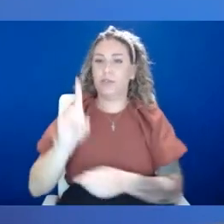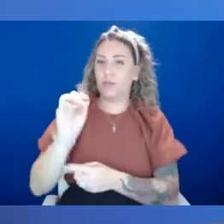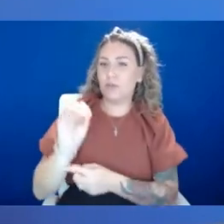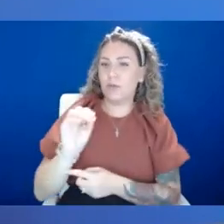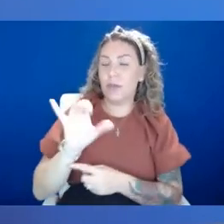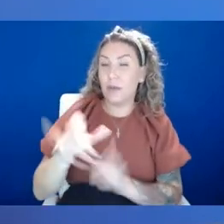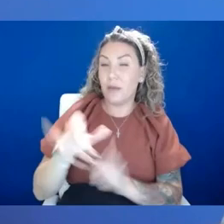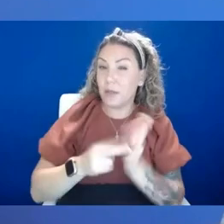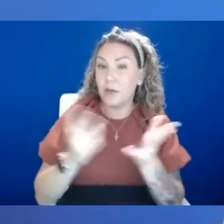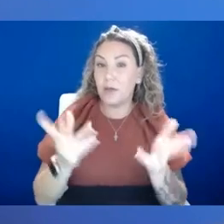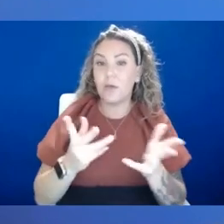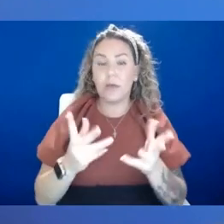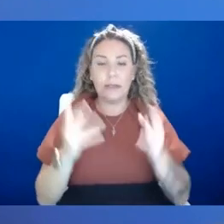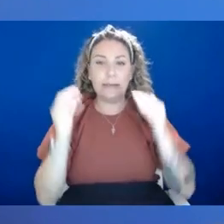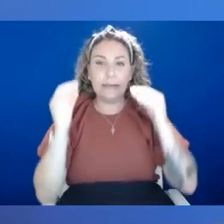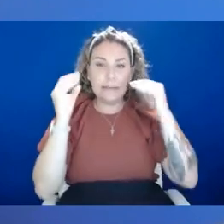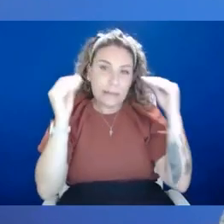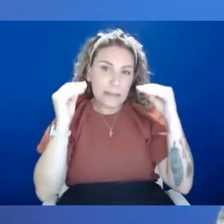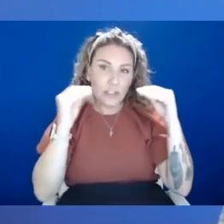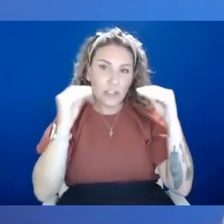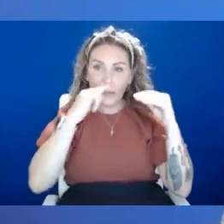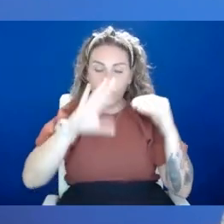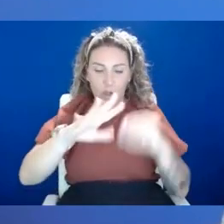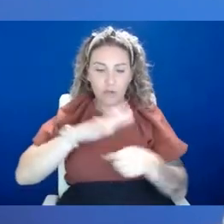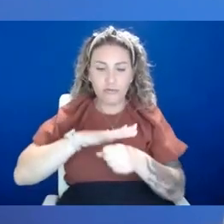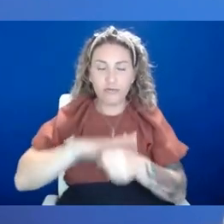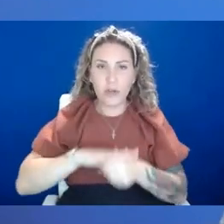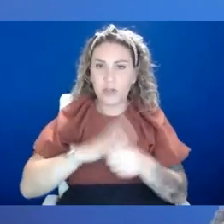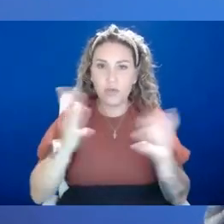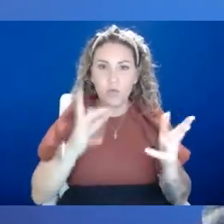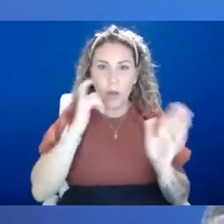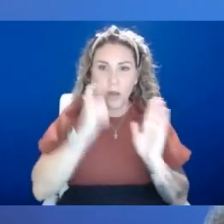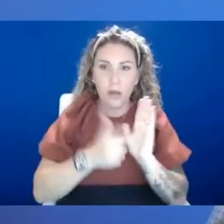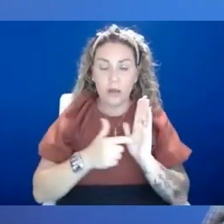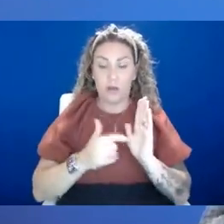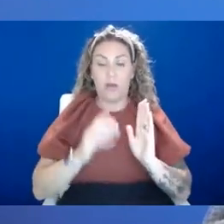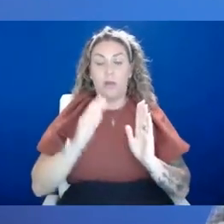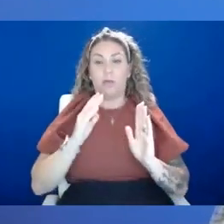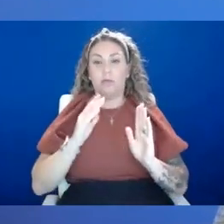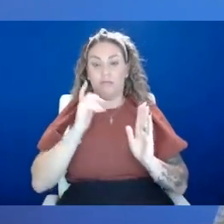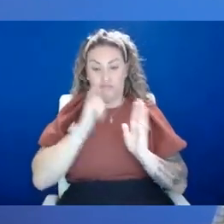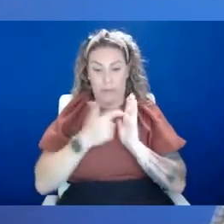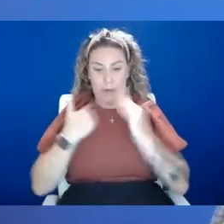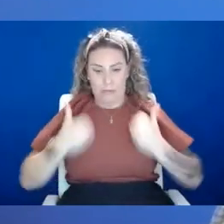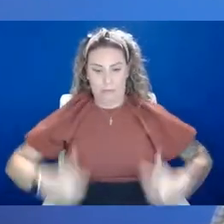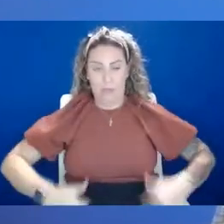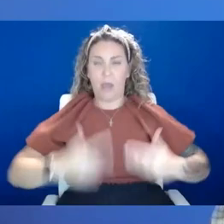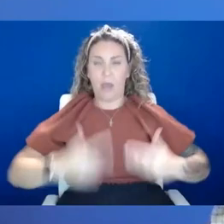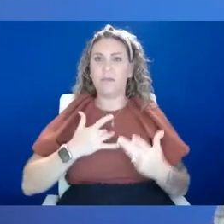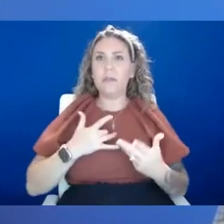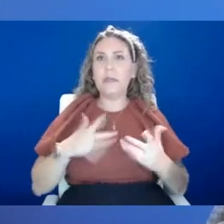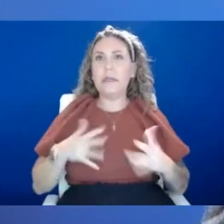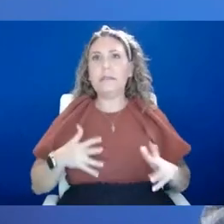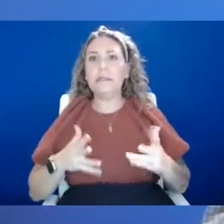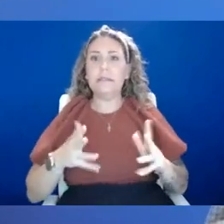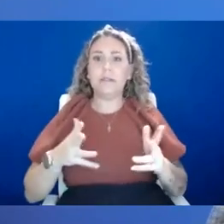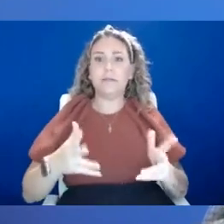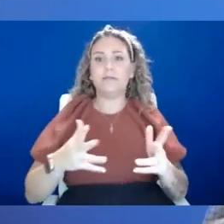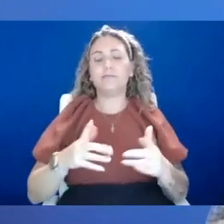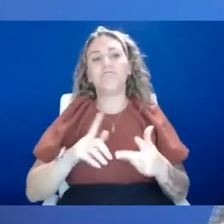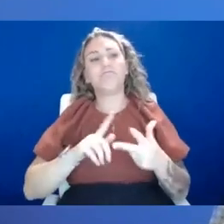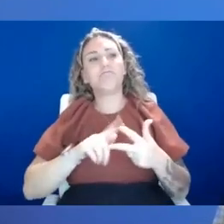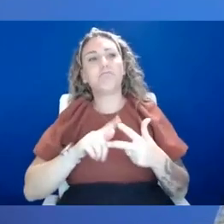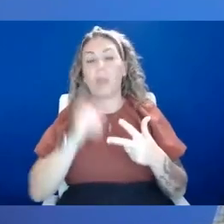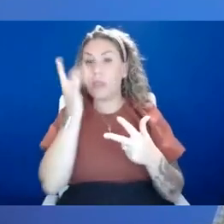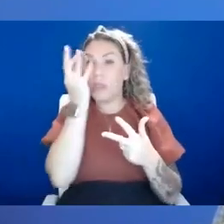teaching kids, what are their stressors, how to know how their body is telling them that they're starting to feel anxious. Um, what are their thoughts that are